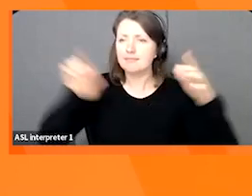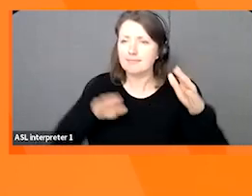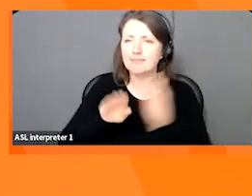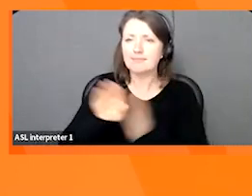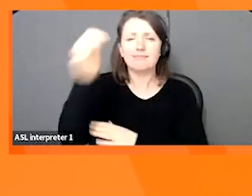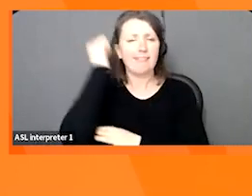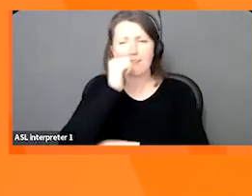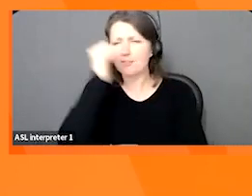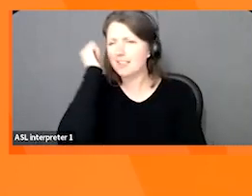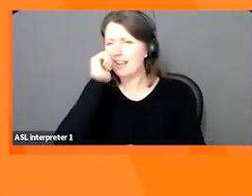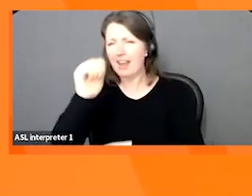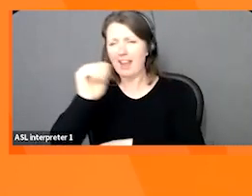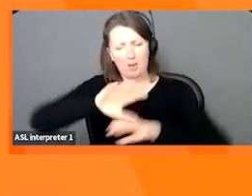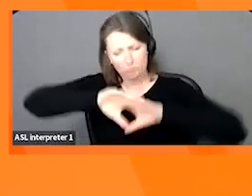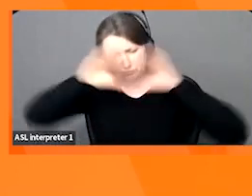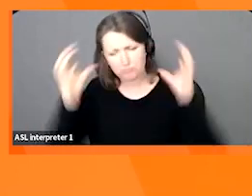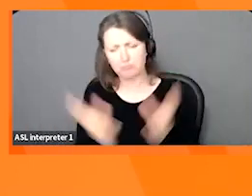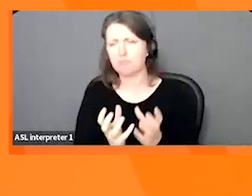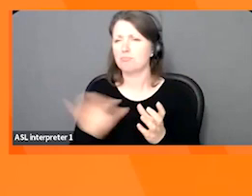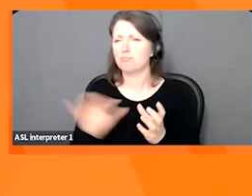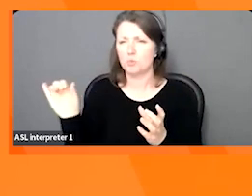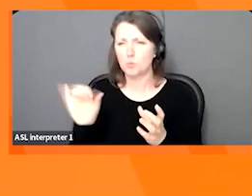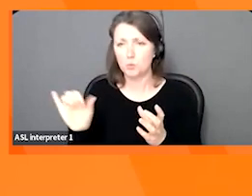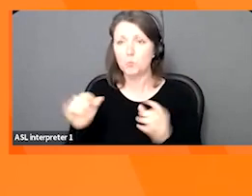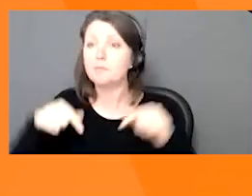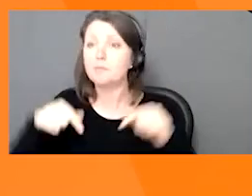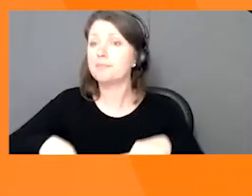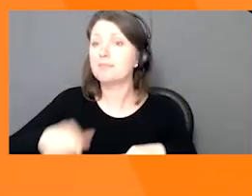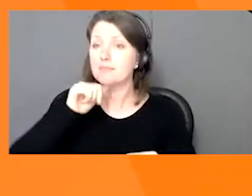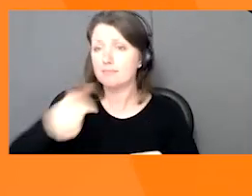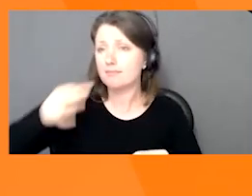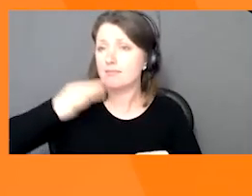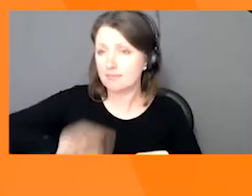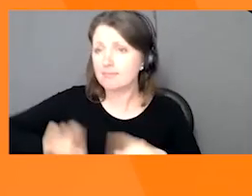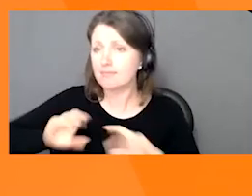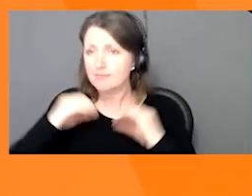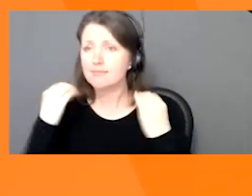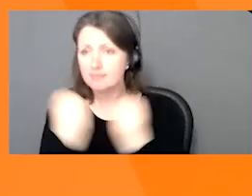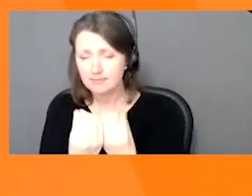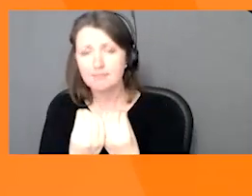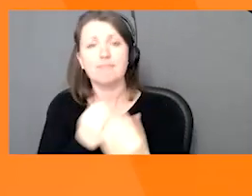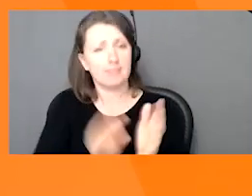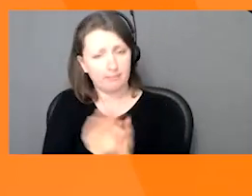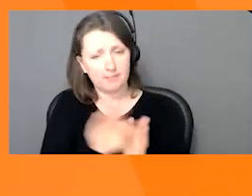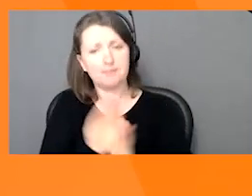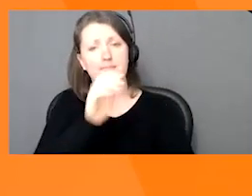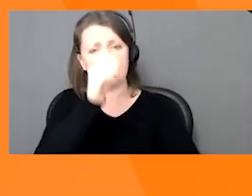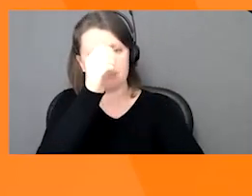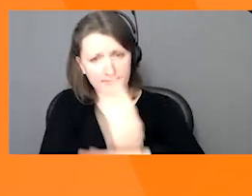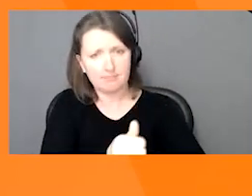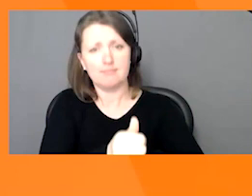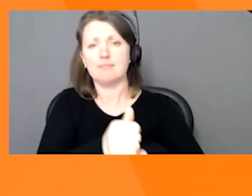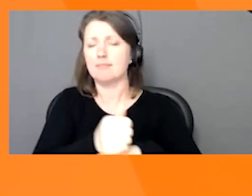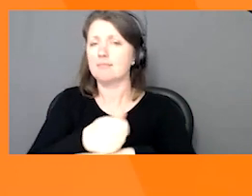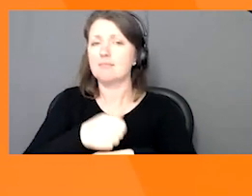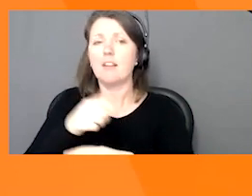everywhere around the globe. GS1 is a not-for-profit organization that develops, implements and manages supply